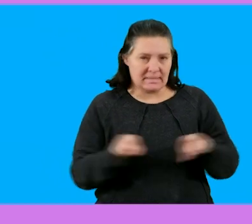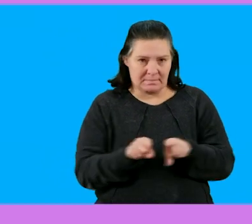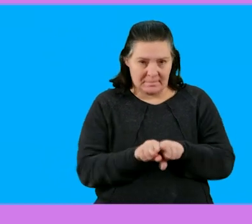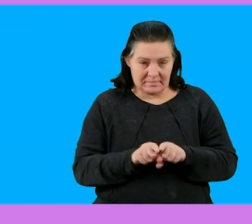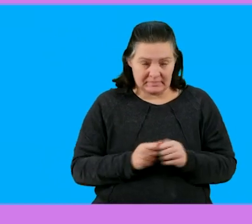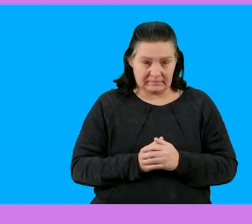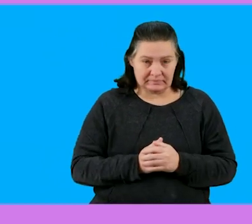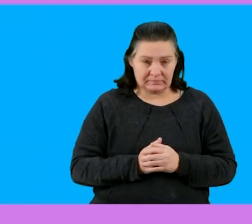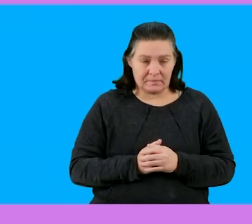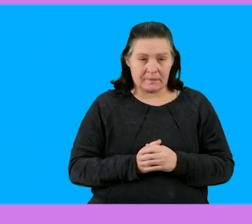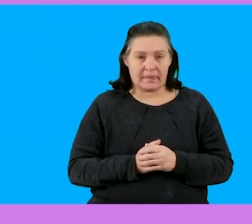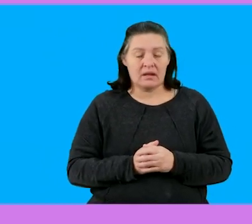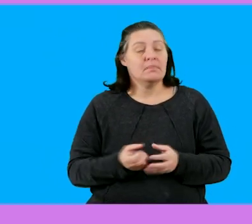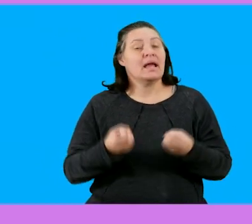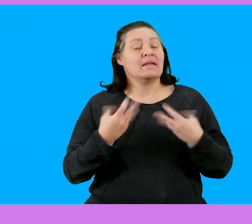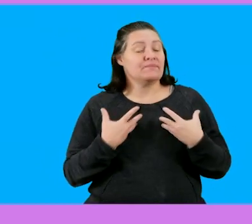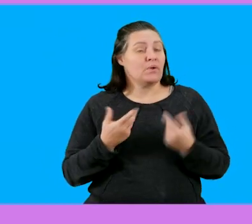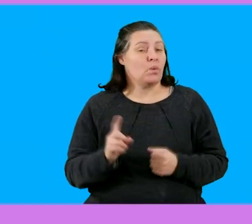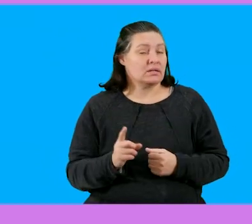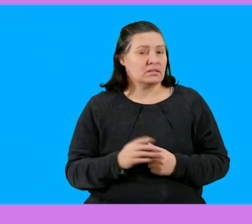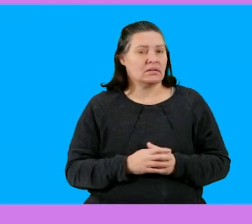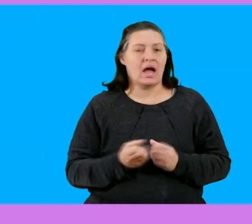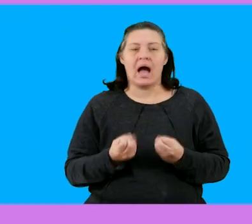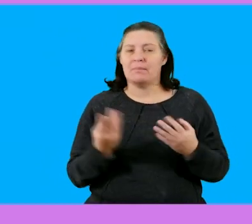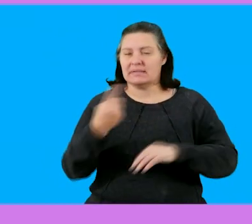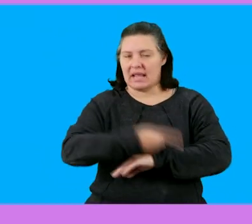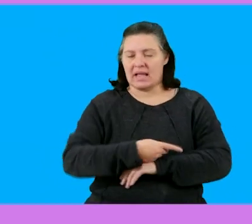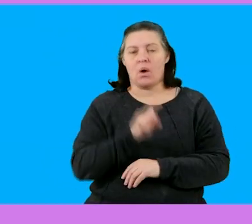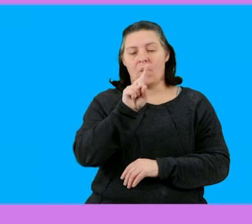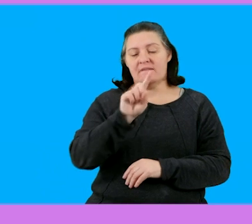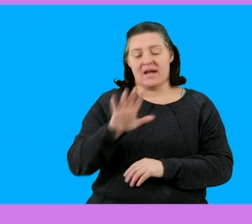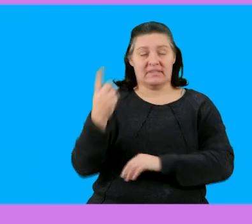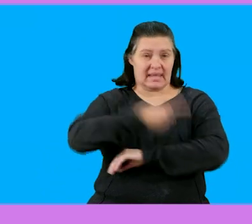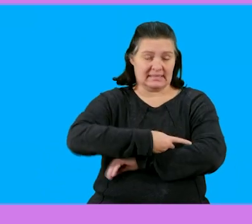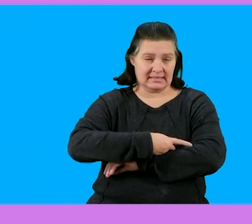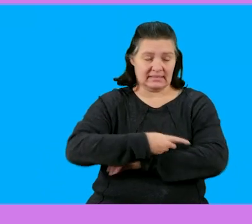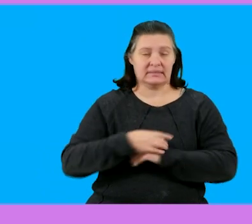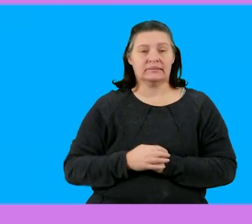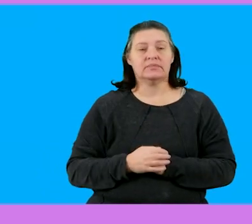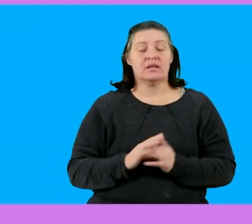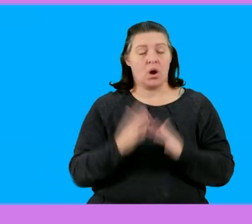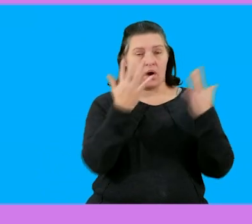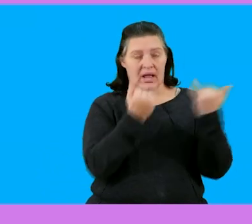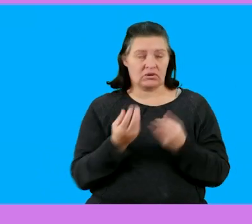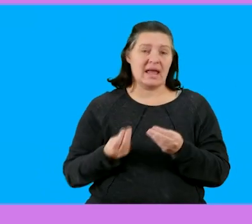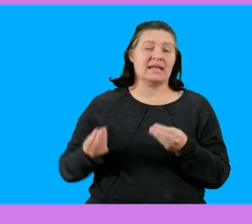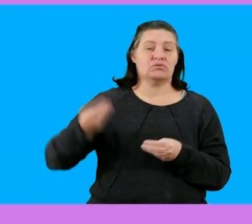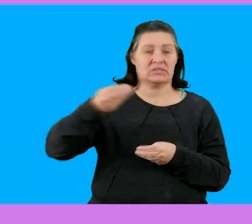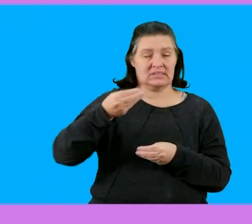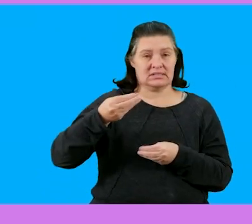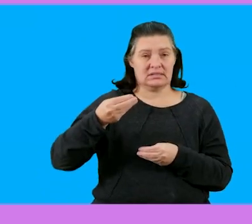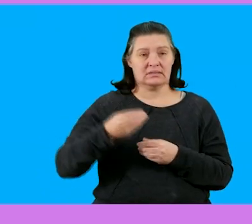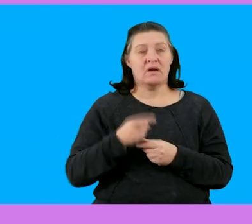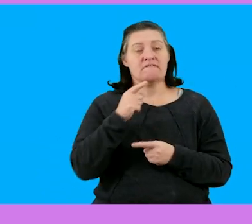balance we agree okay so that will give us then how many days 15 days right so now I'm going to calculate the